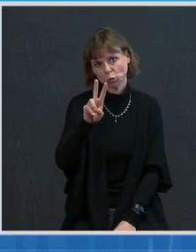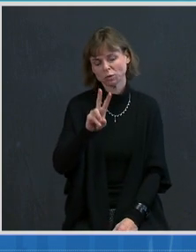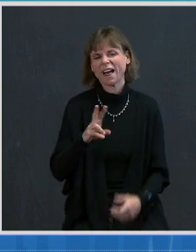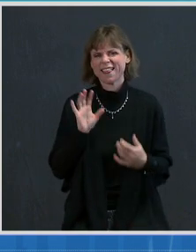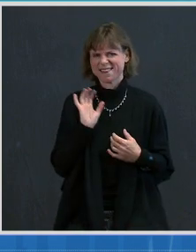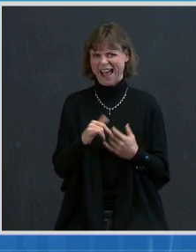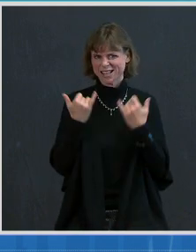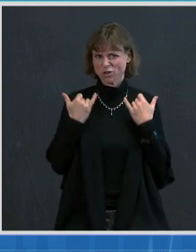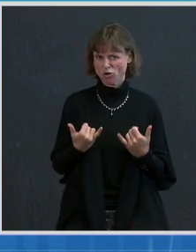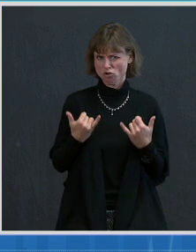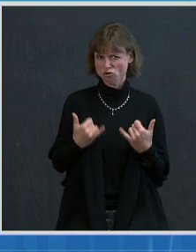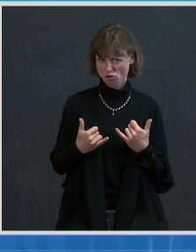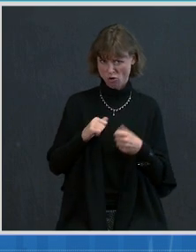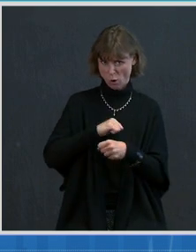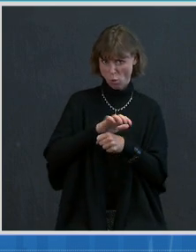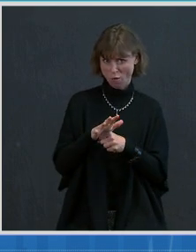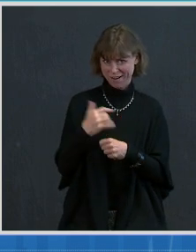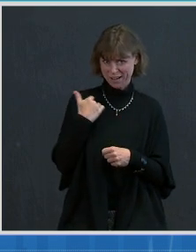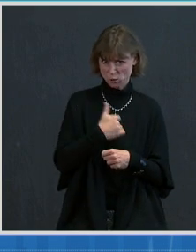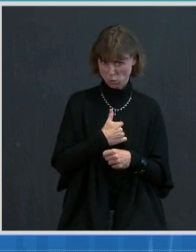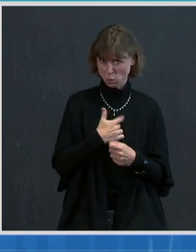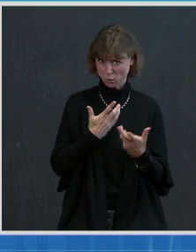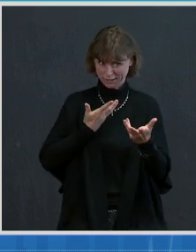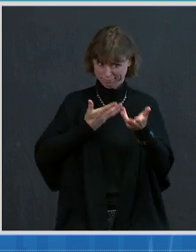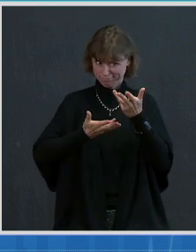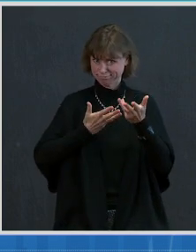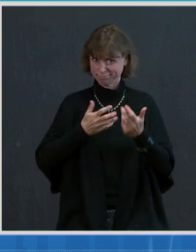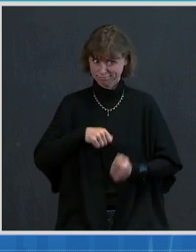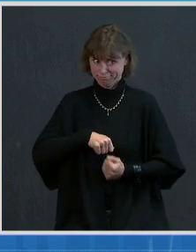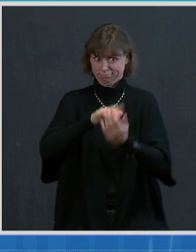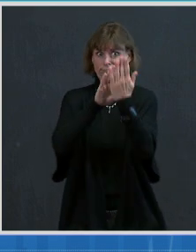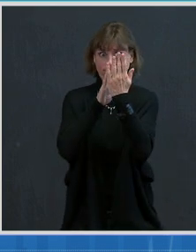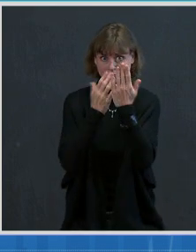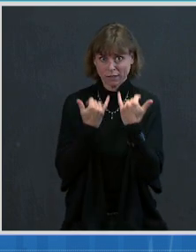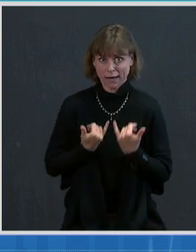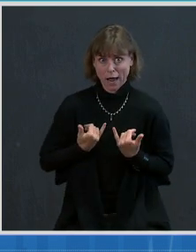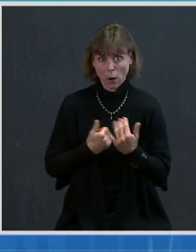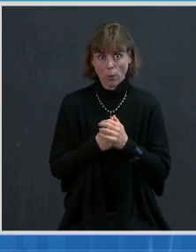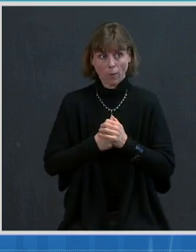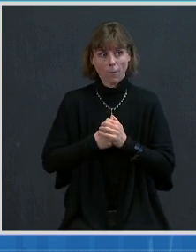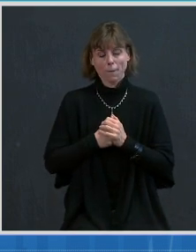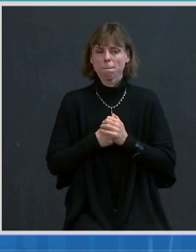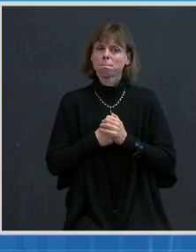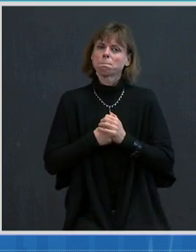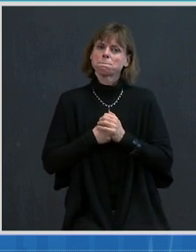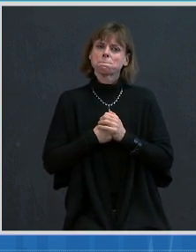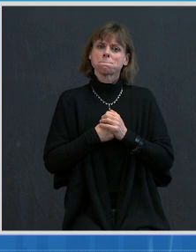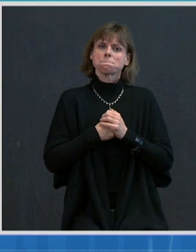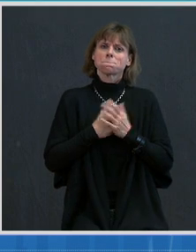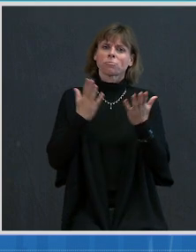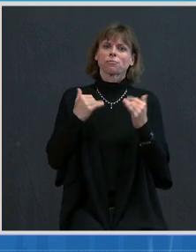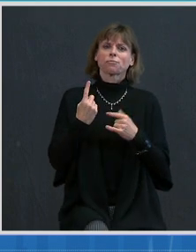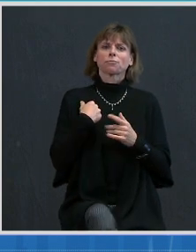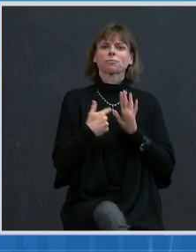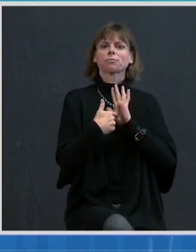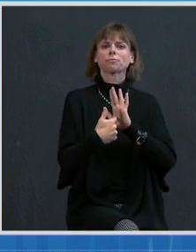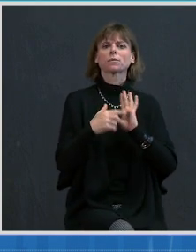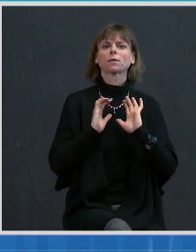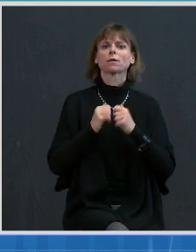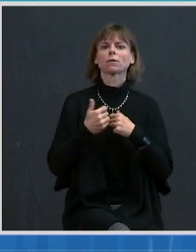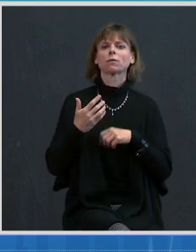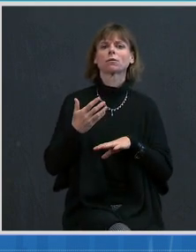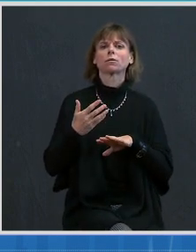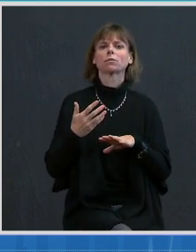current virus that we're dealing with. And in the next minute or so, I want to show you how previous experience